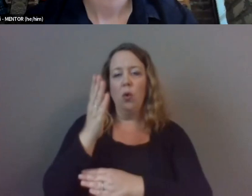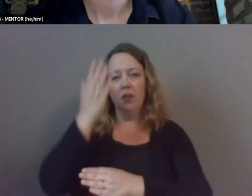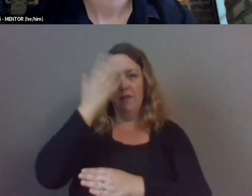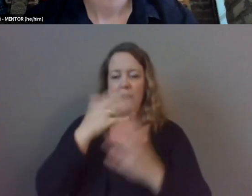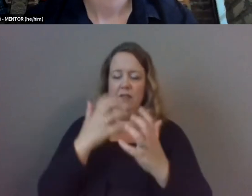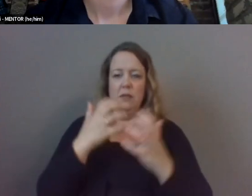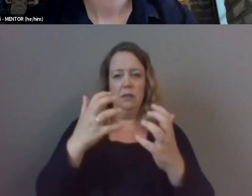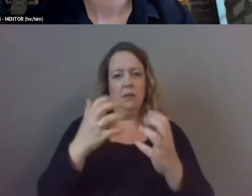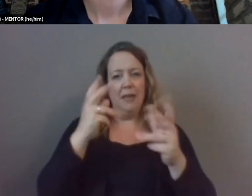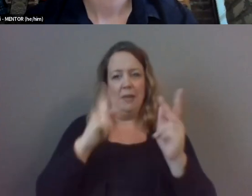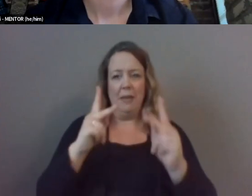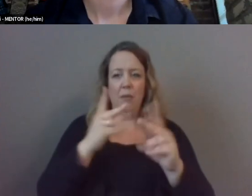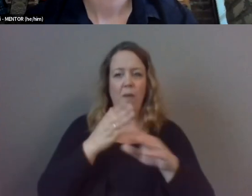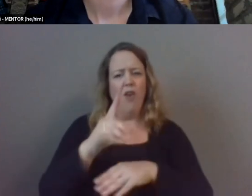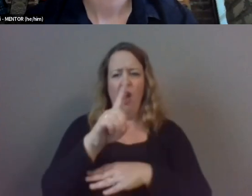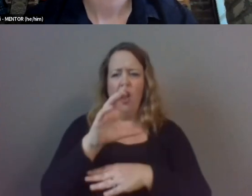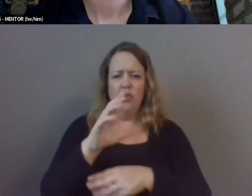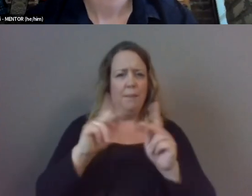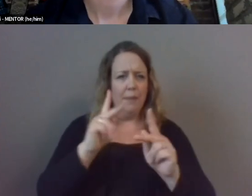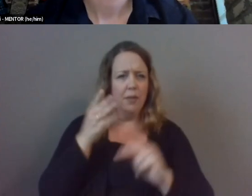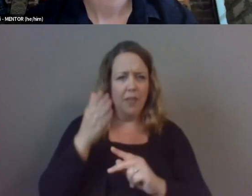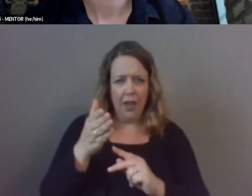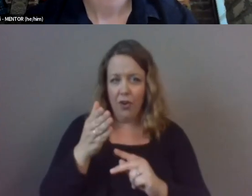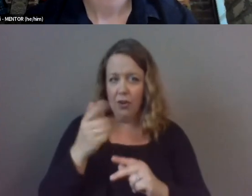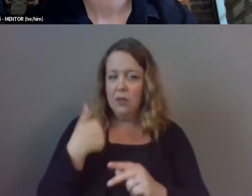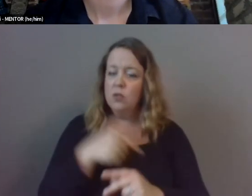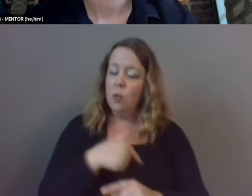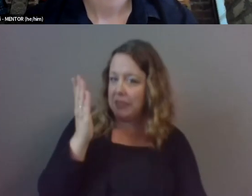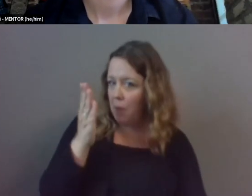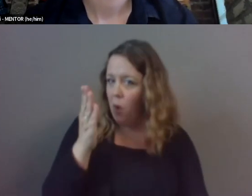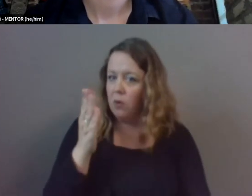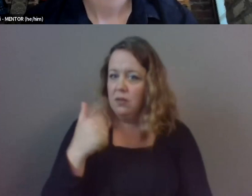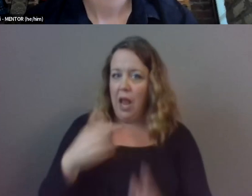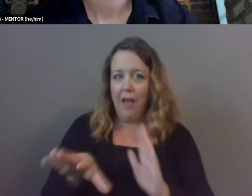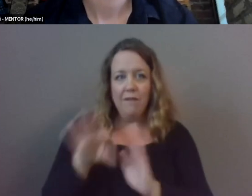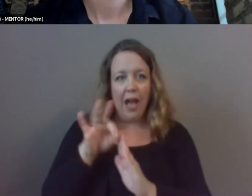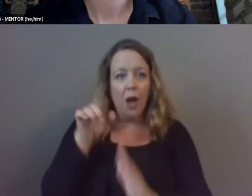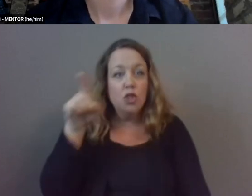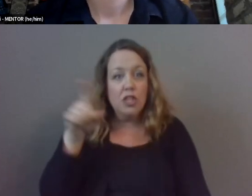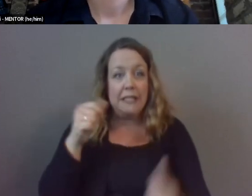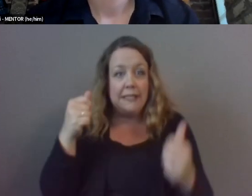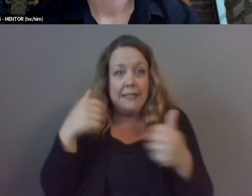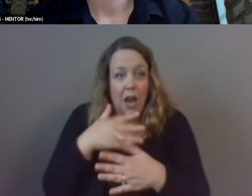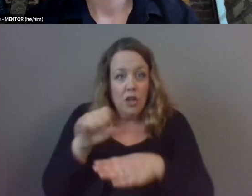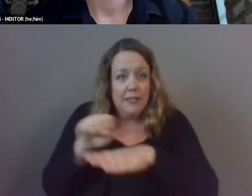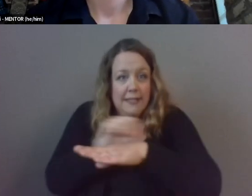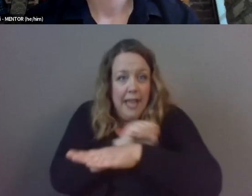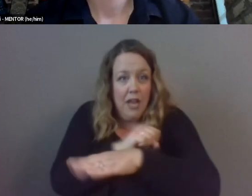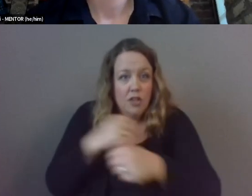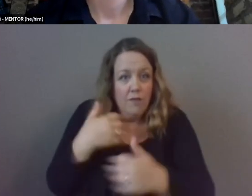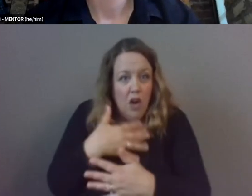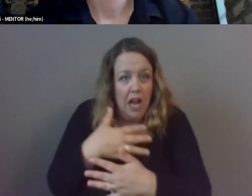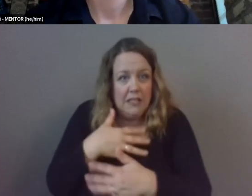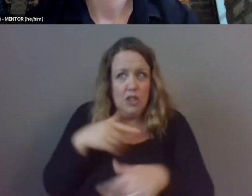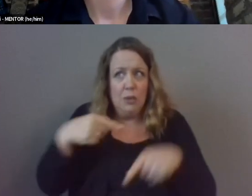of people like over 100 people um in attendance and i discovered she had stage fright but i didn't know this because she would